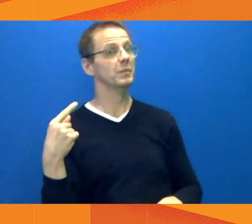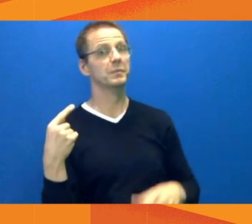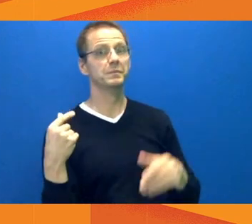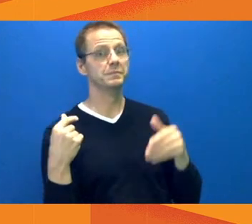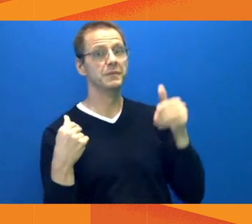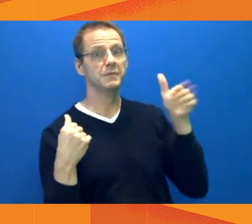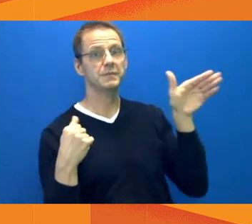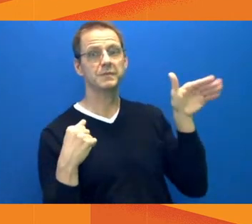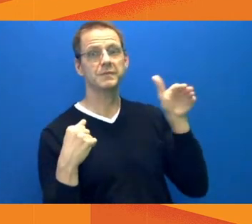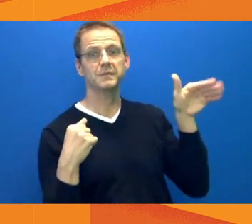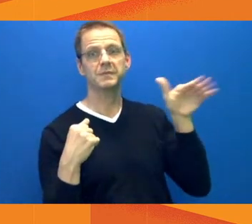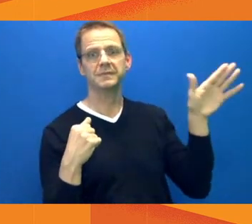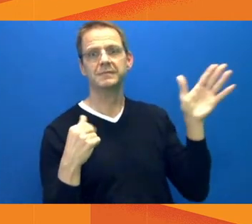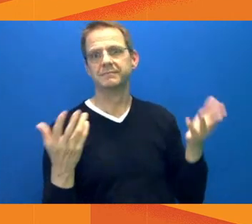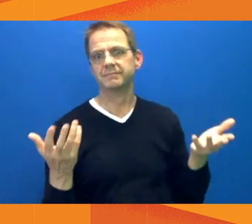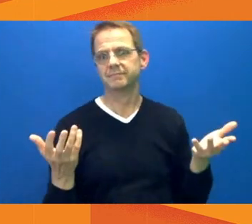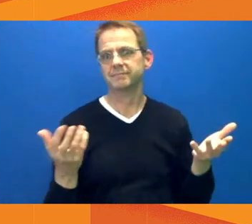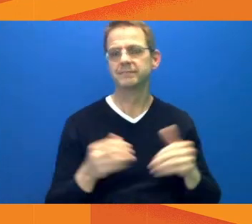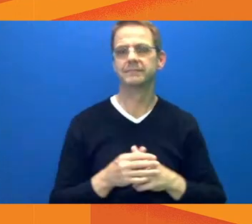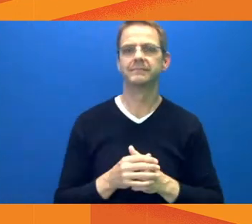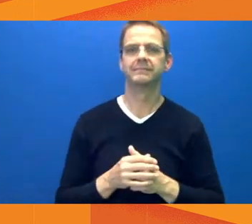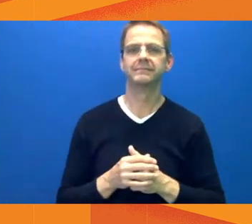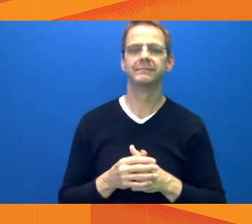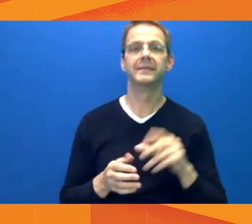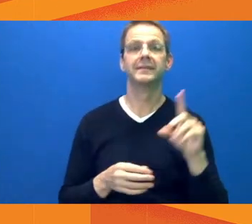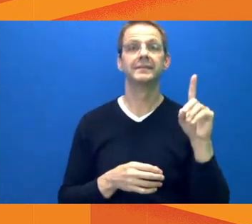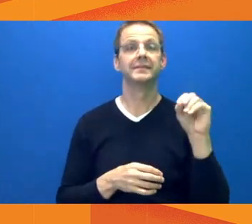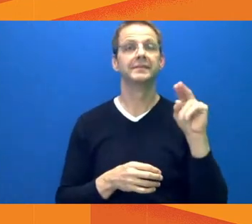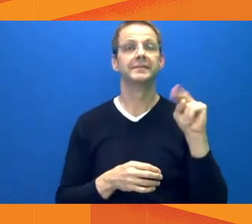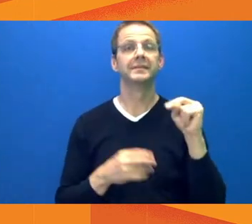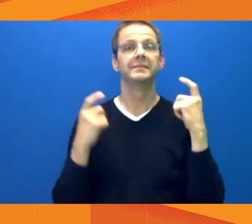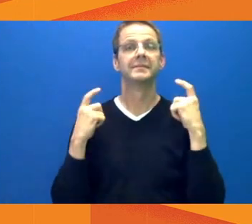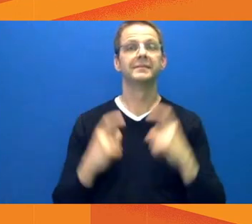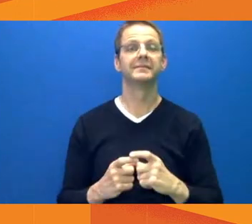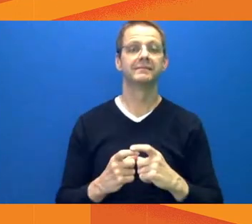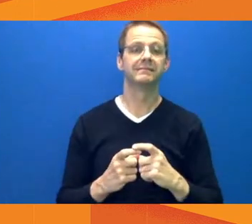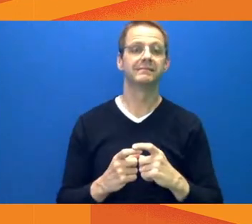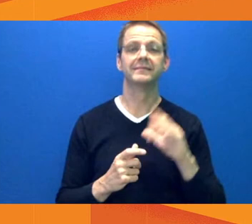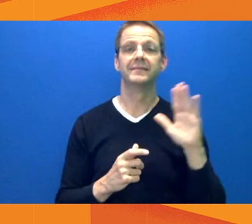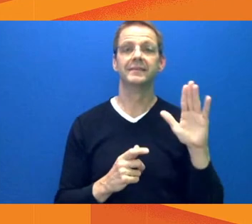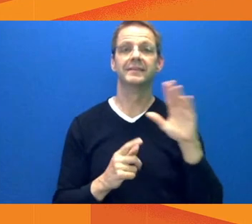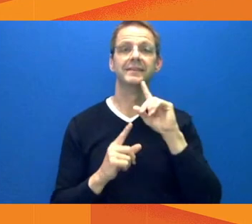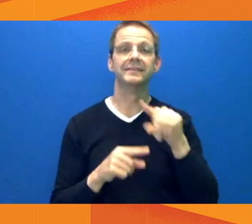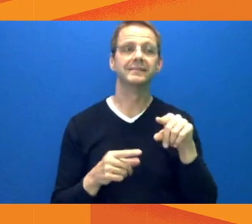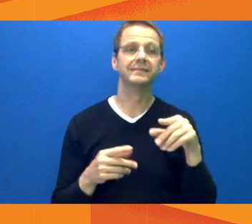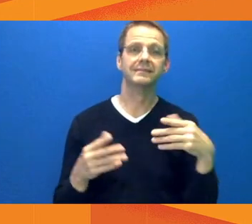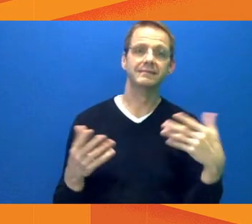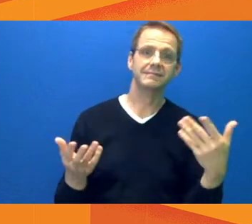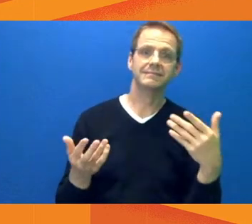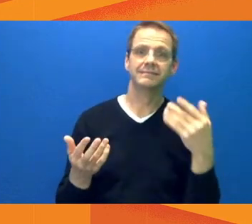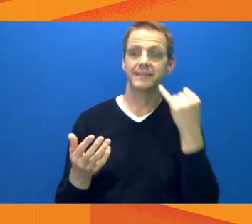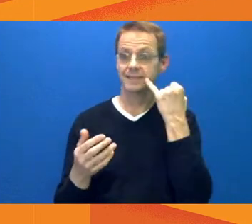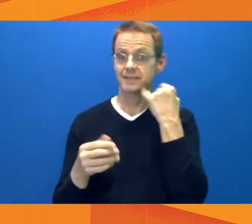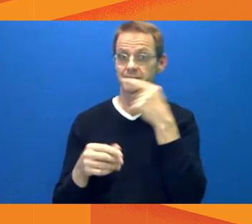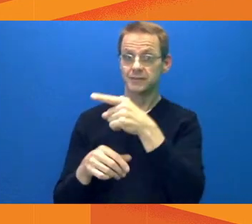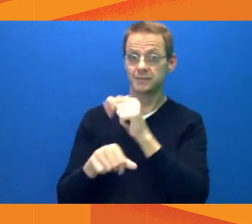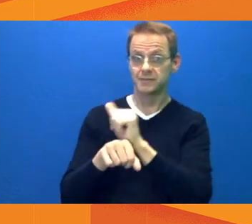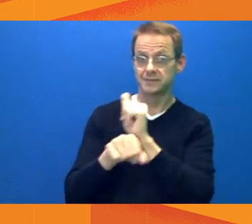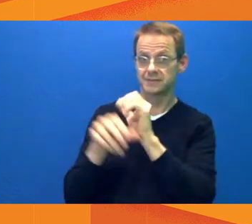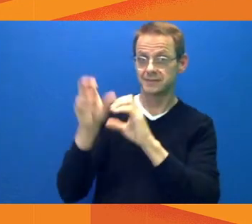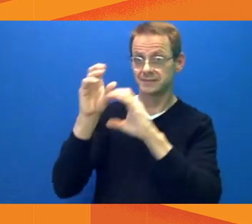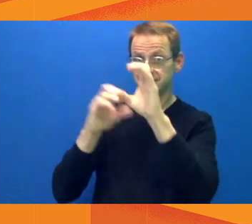the city manager said, we can work with you and get some more information around